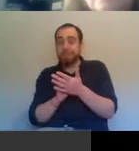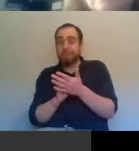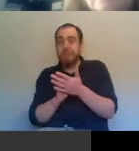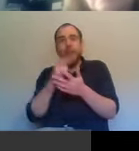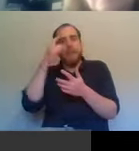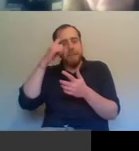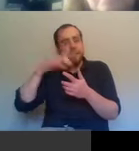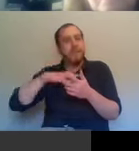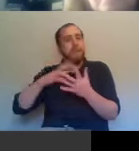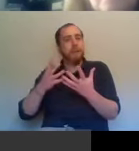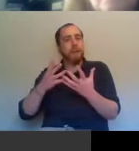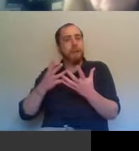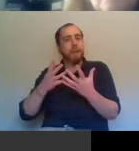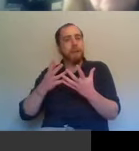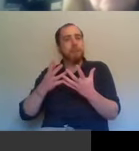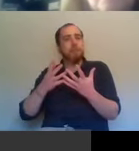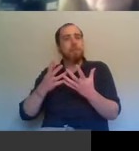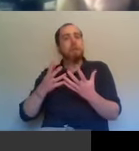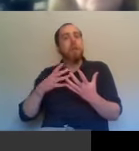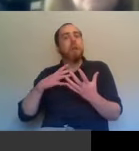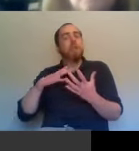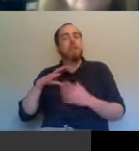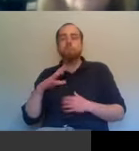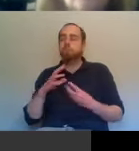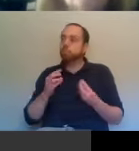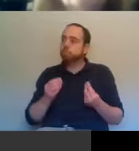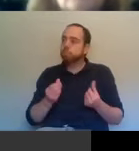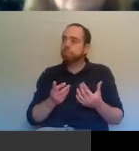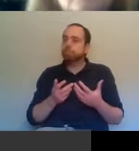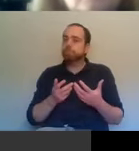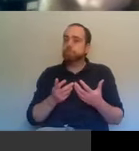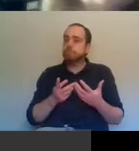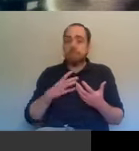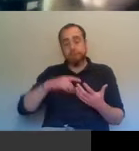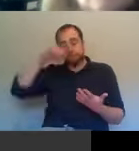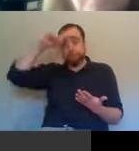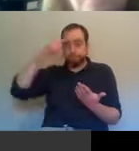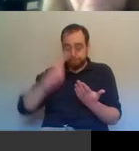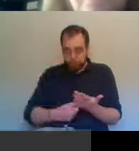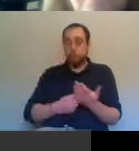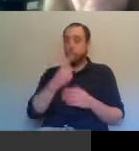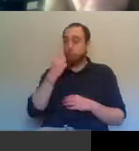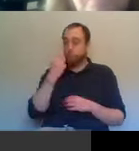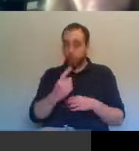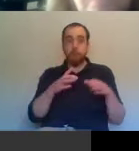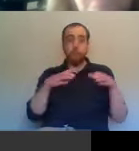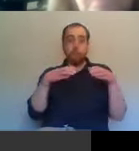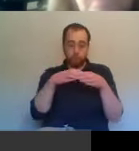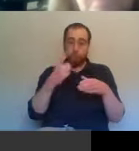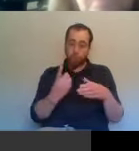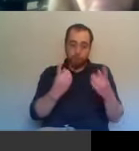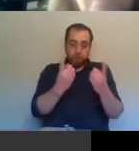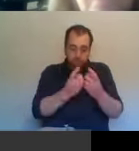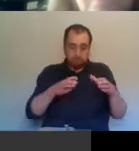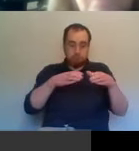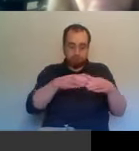exception that there needs to be a concrete, uh, uh, decision to make, to have one module, one element of the